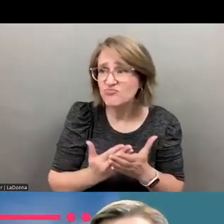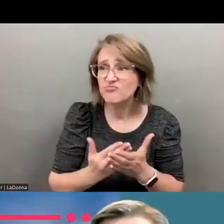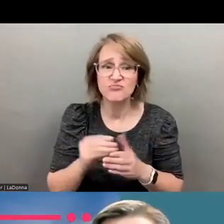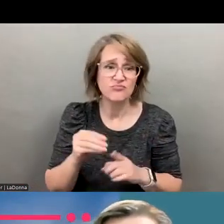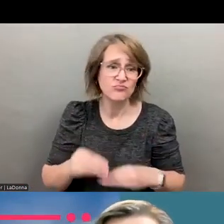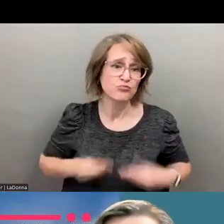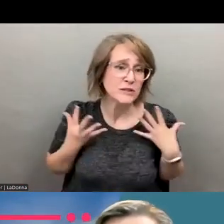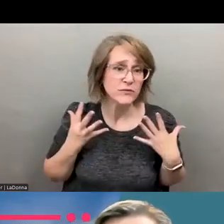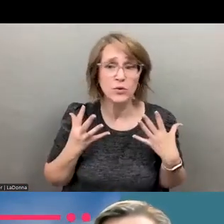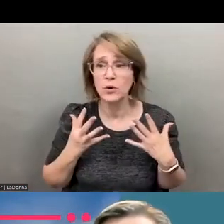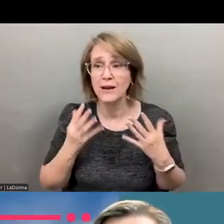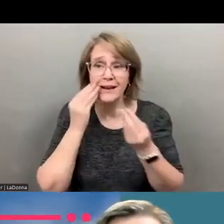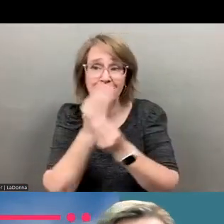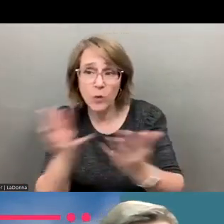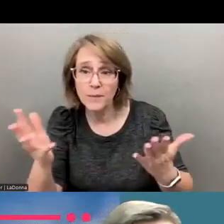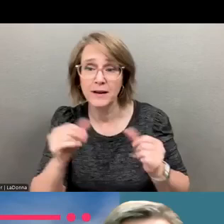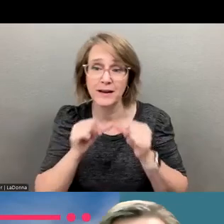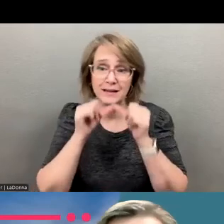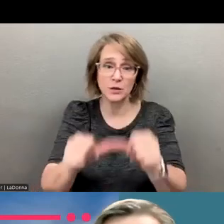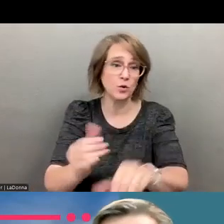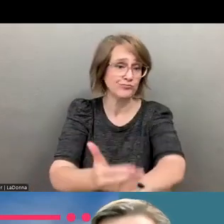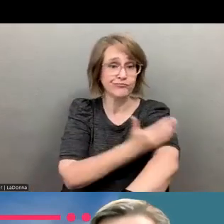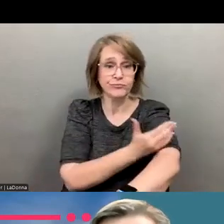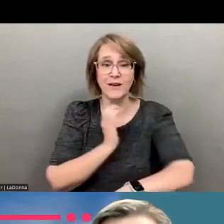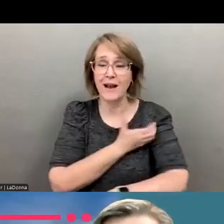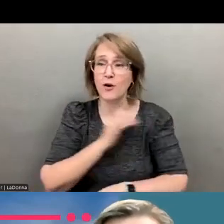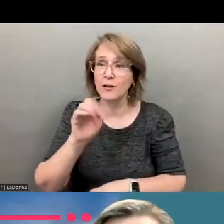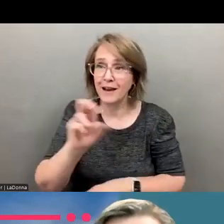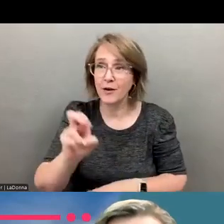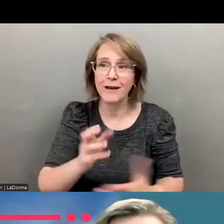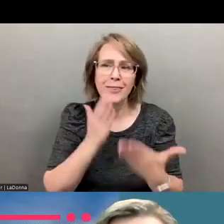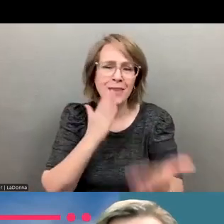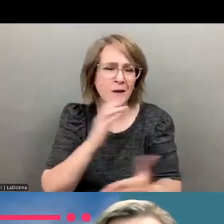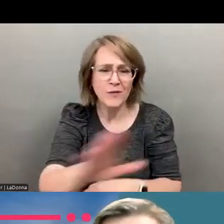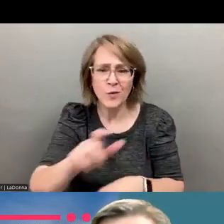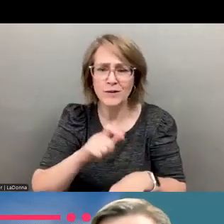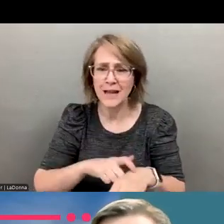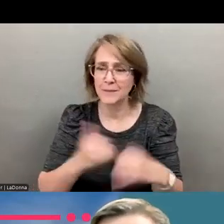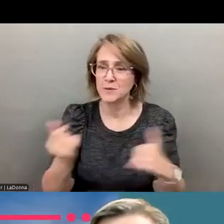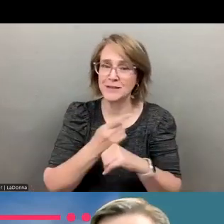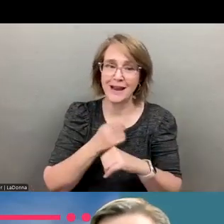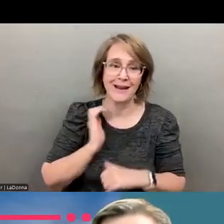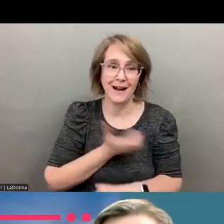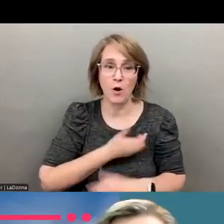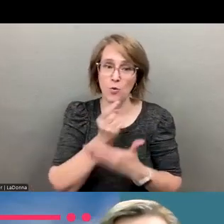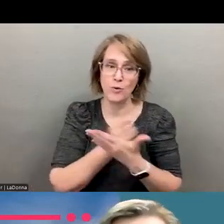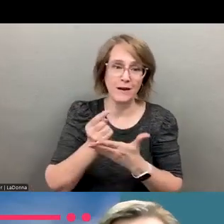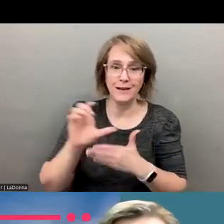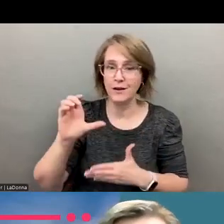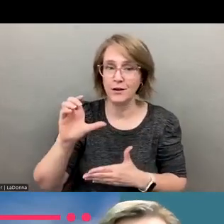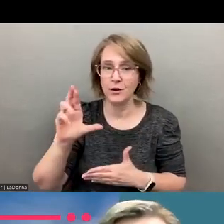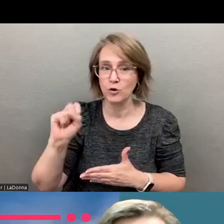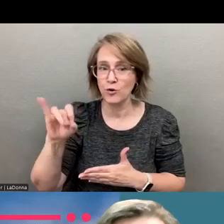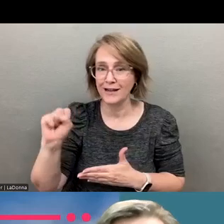inspirational towards our movement of continuing to drive this care forward. Thank you guys so much for your time in this crisis jam. always appreciate doing this. I